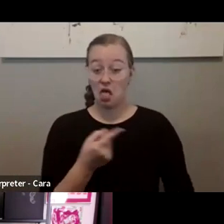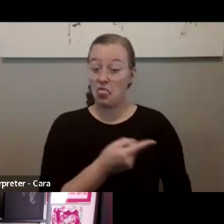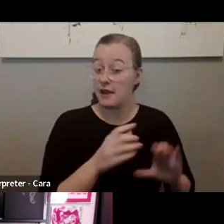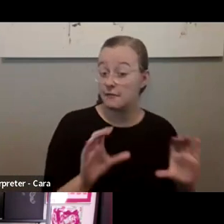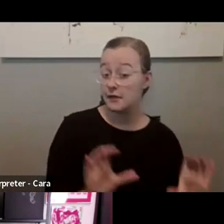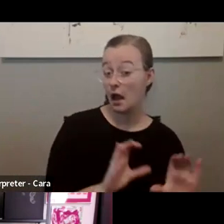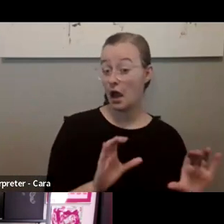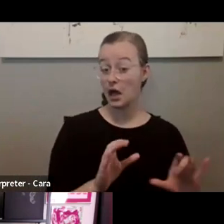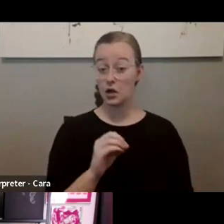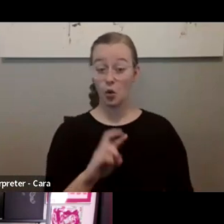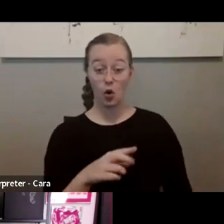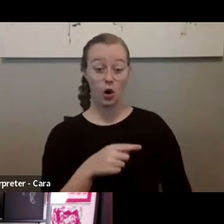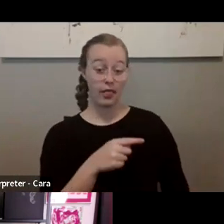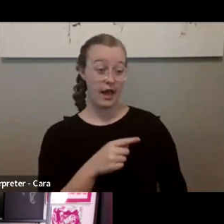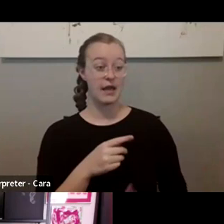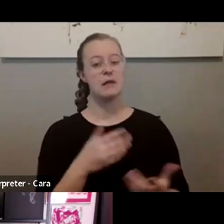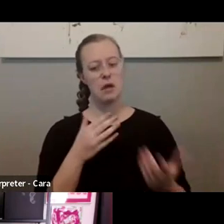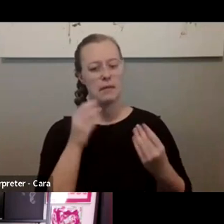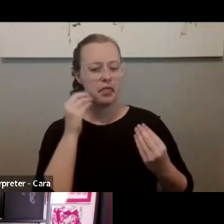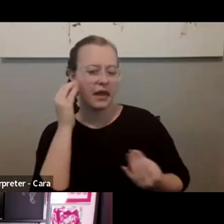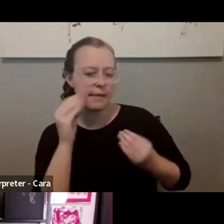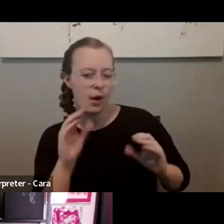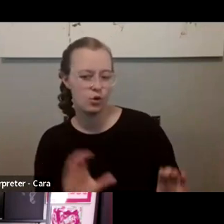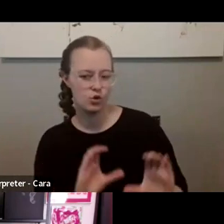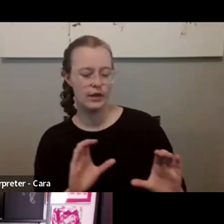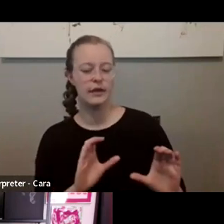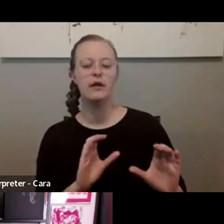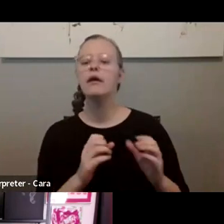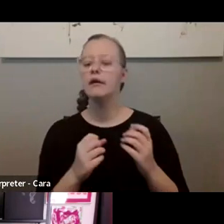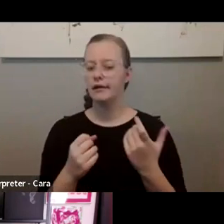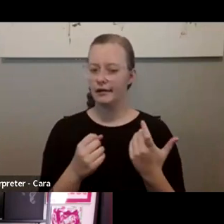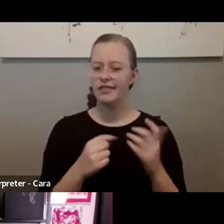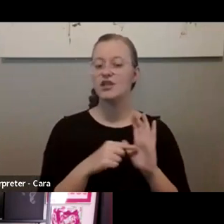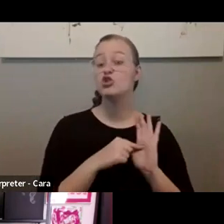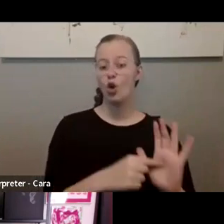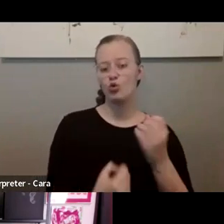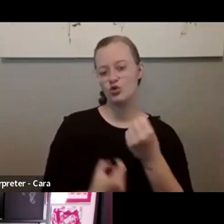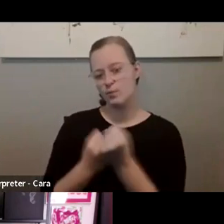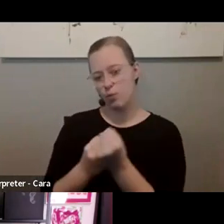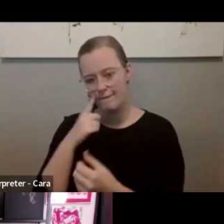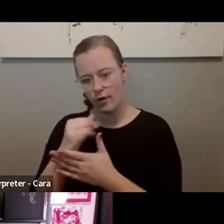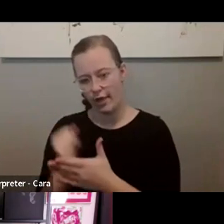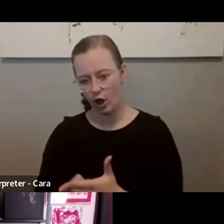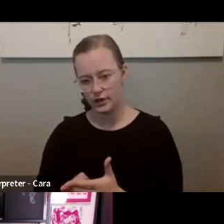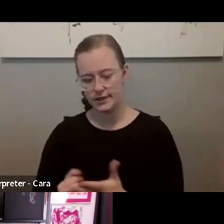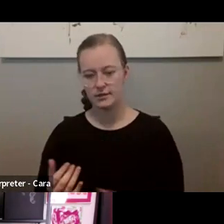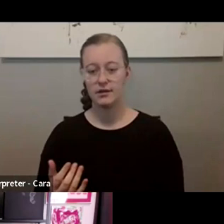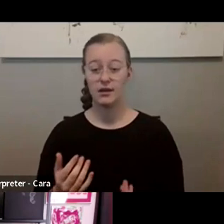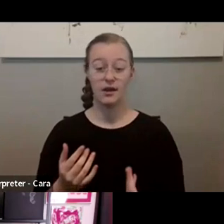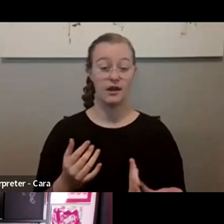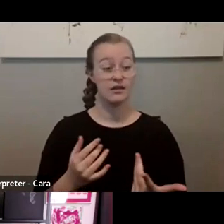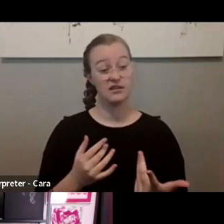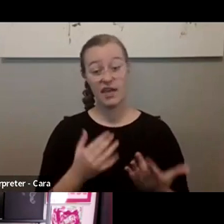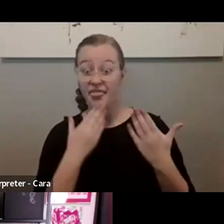or they might consider doing that support that indicates support for the arts. Can you thank them for